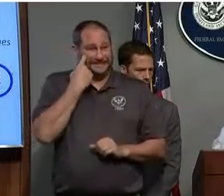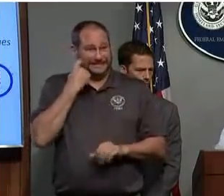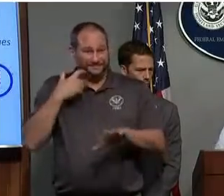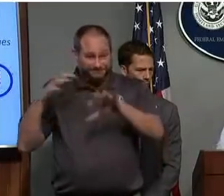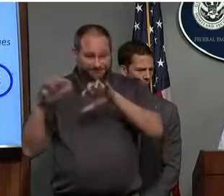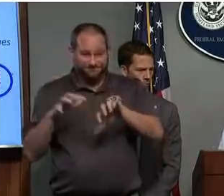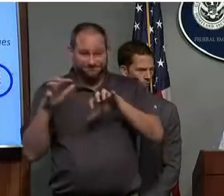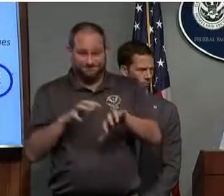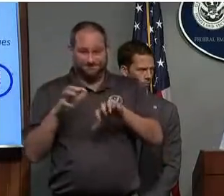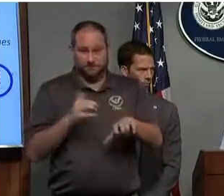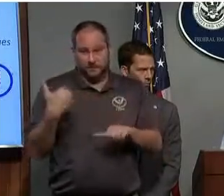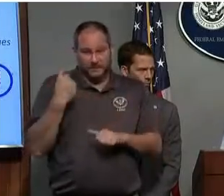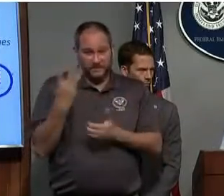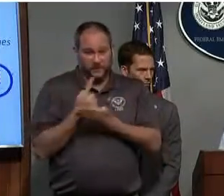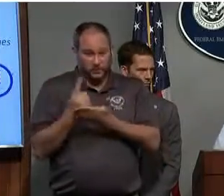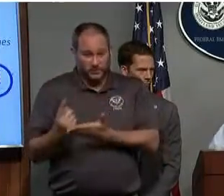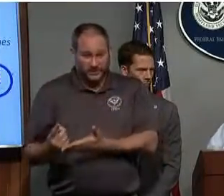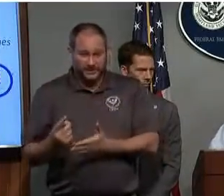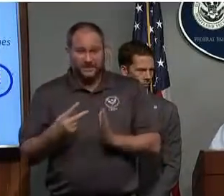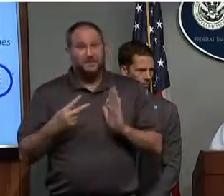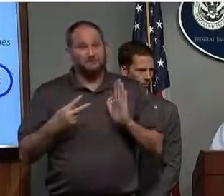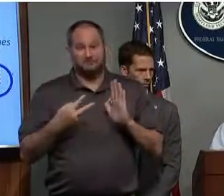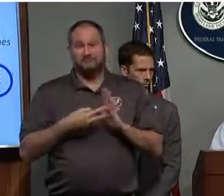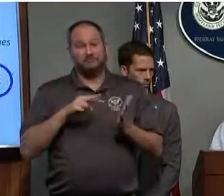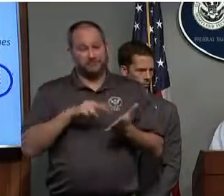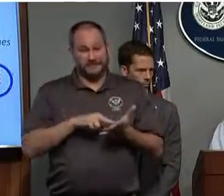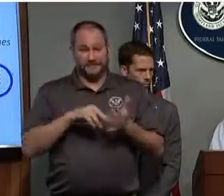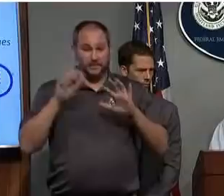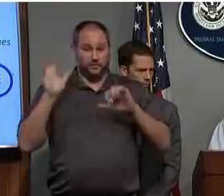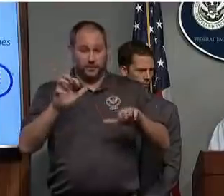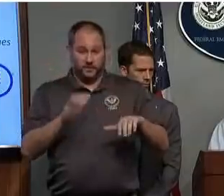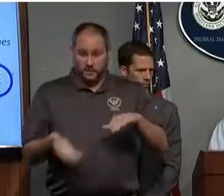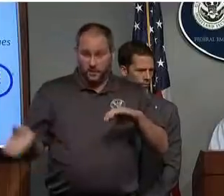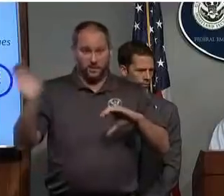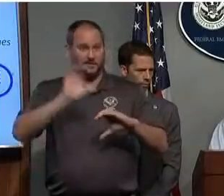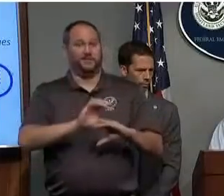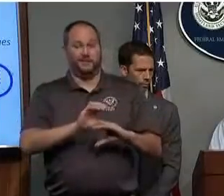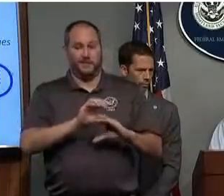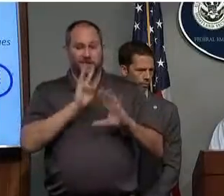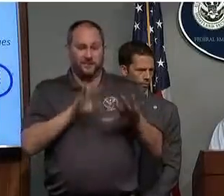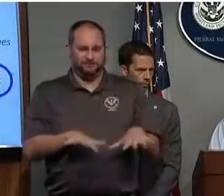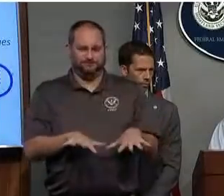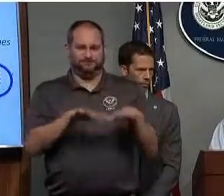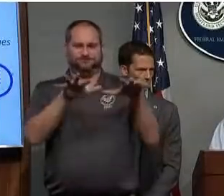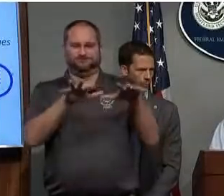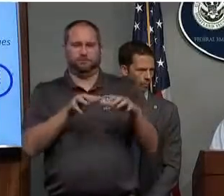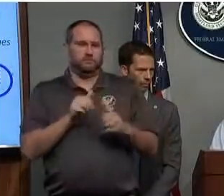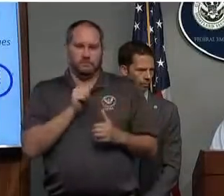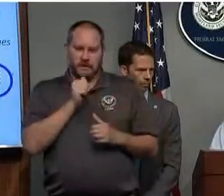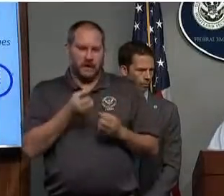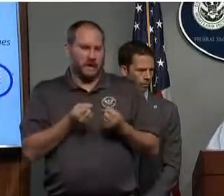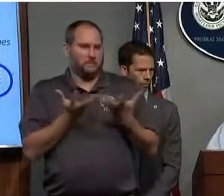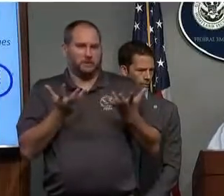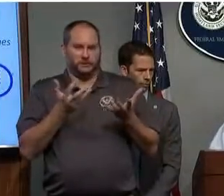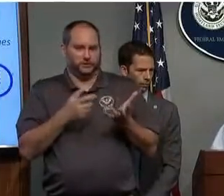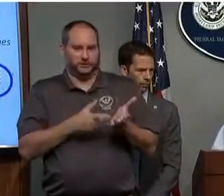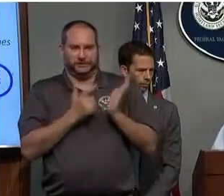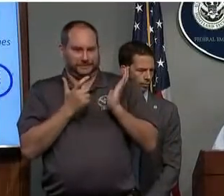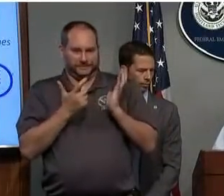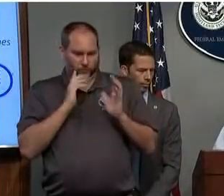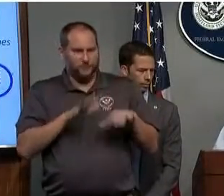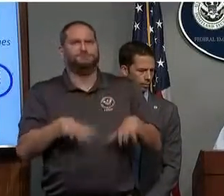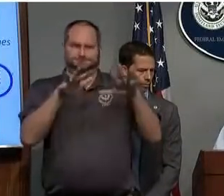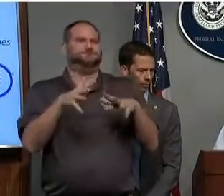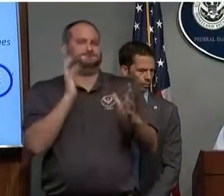it will not take that much rainfall for additional flash flooding to occur in these areas. One to three inches